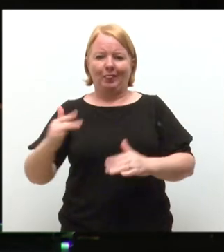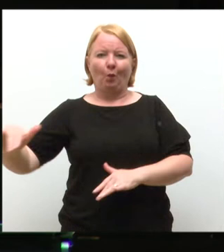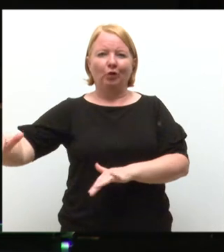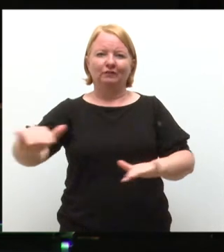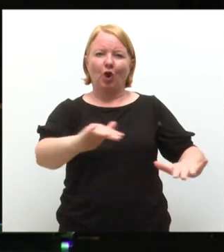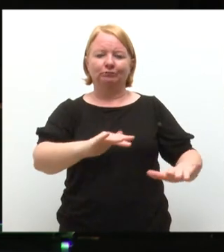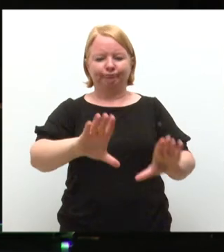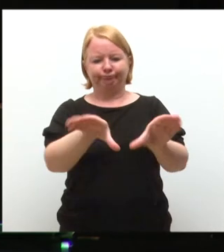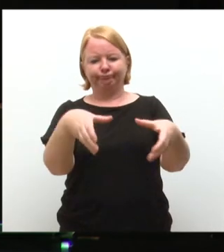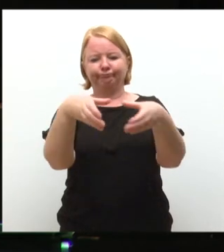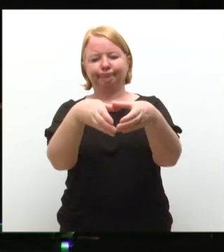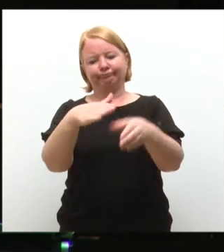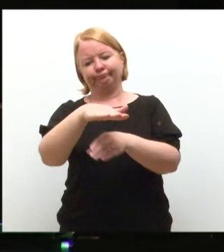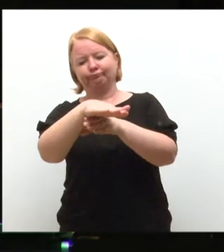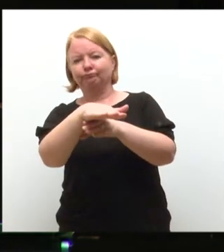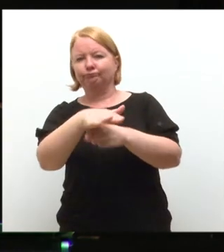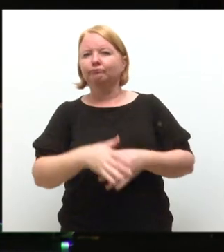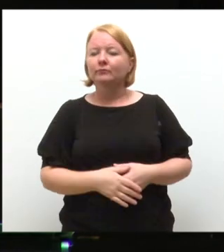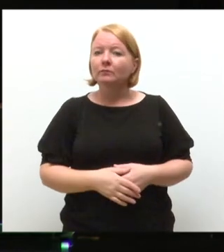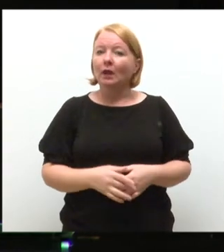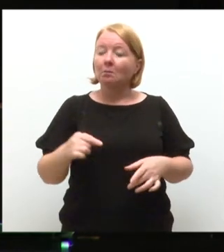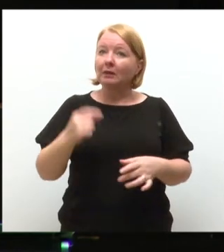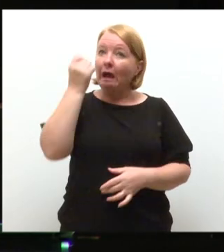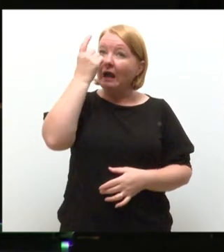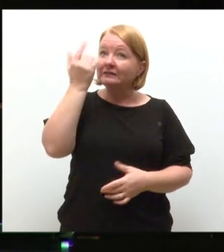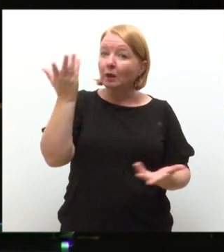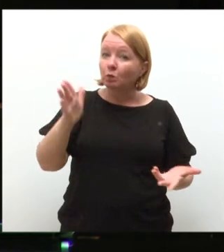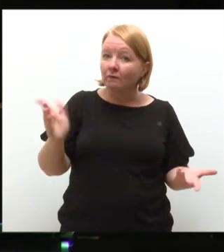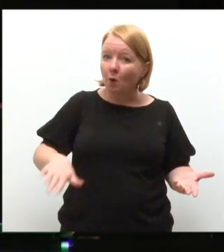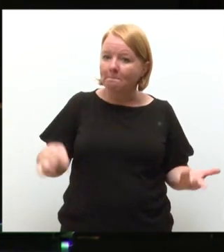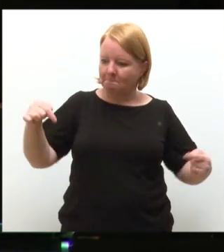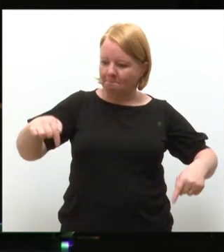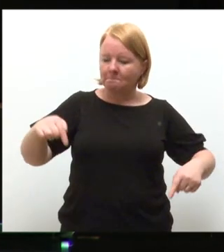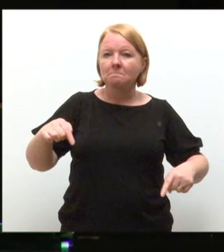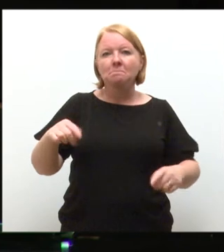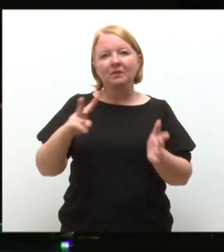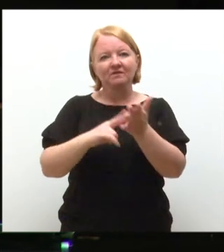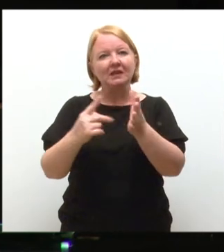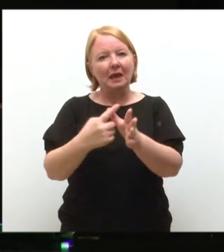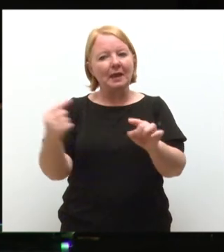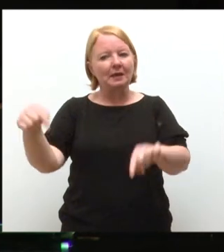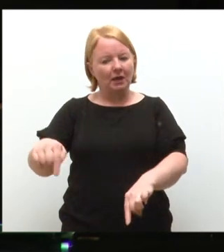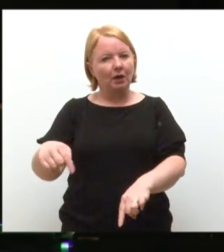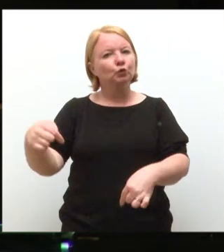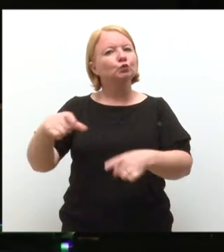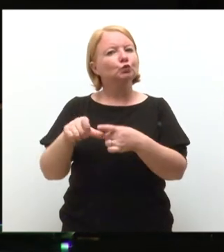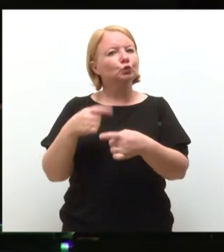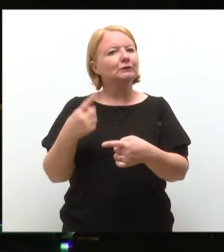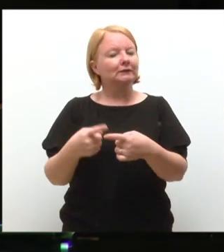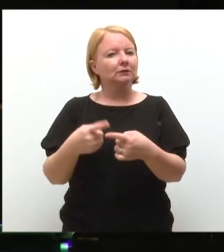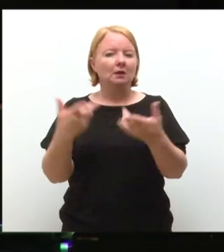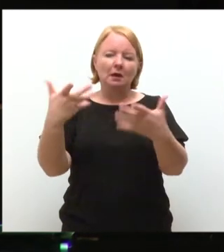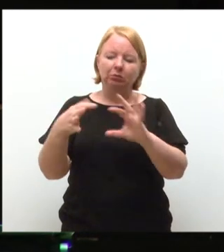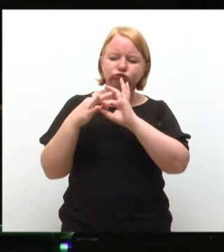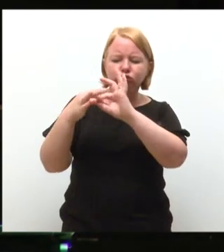It was an idea that first originated here at the University of Dundee to bring the V&A to the city. And we've worked with